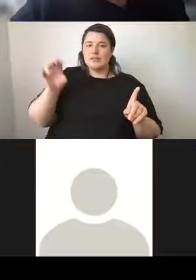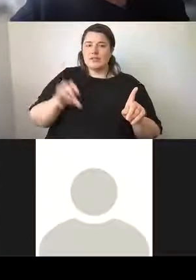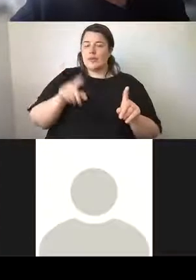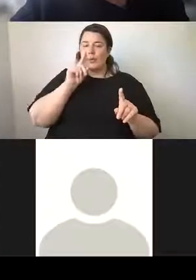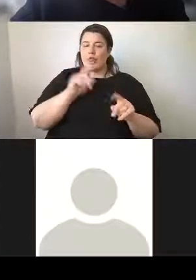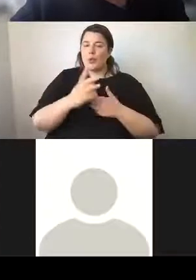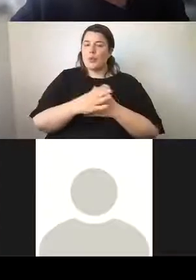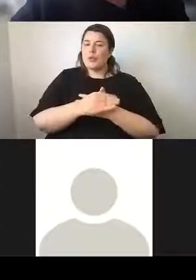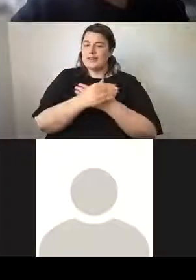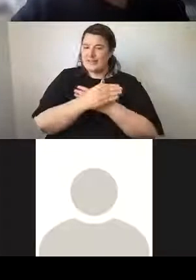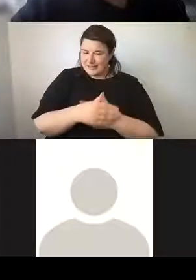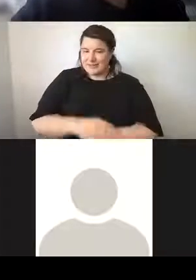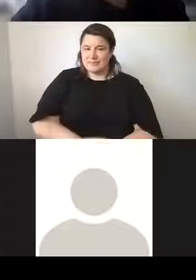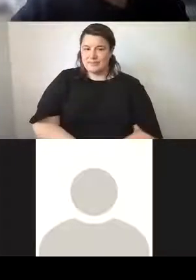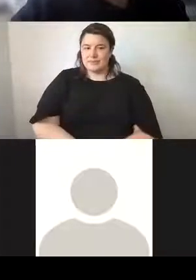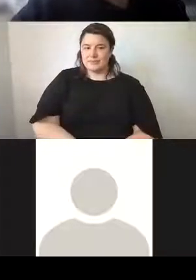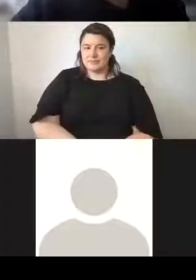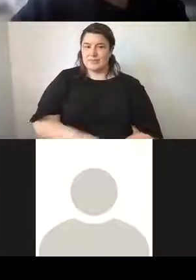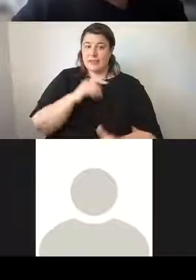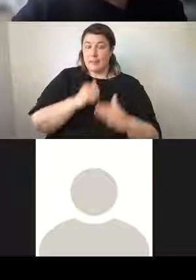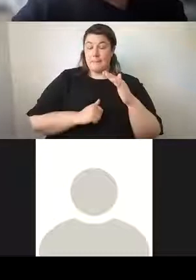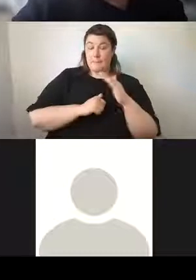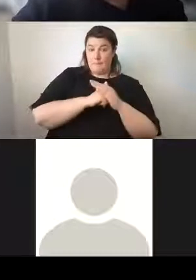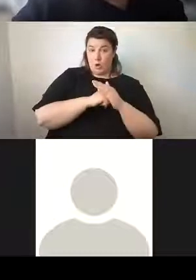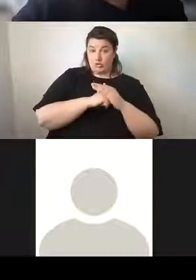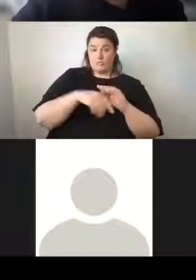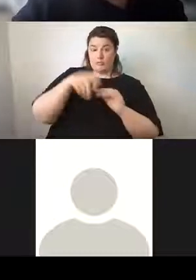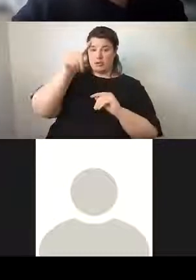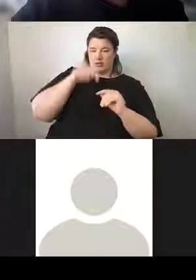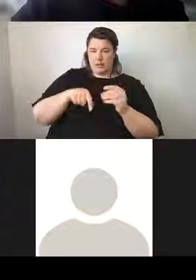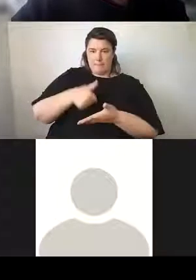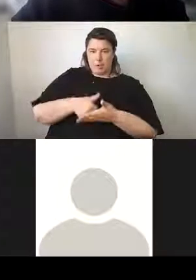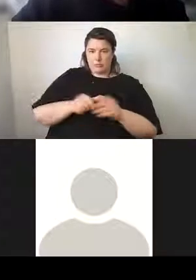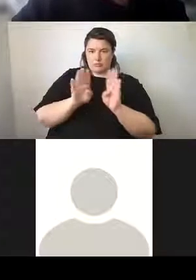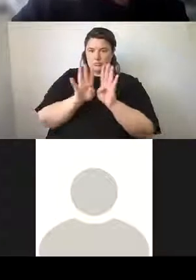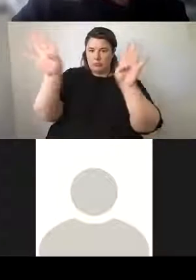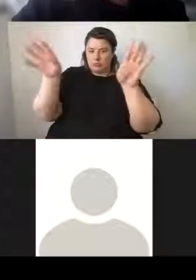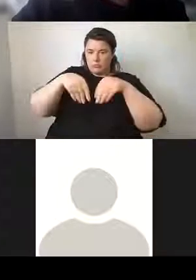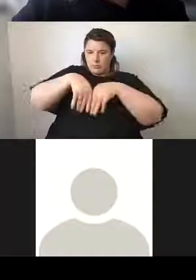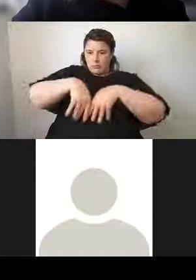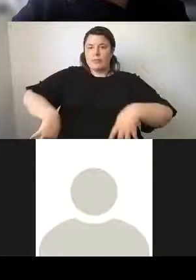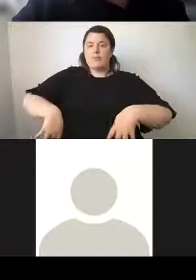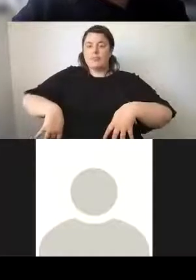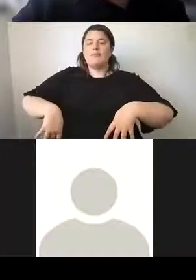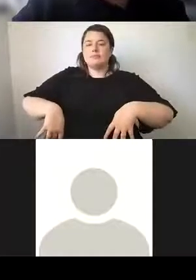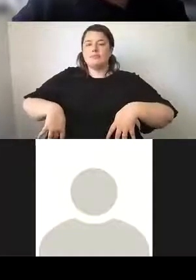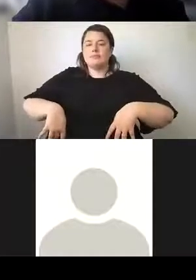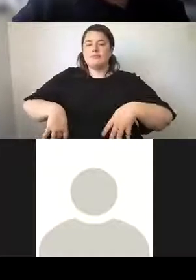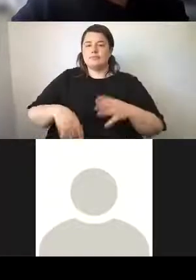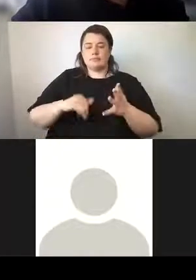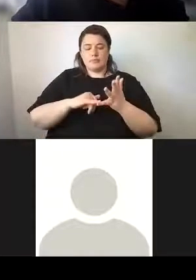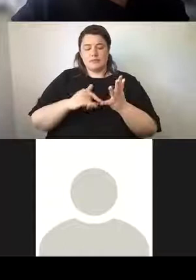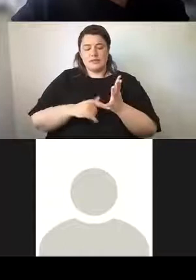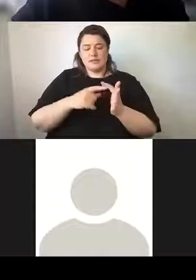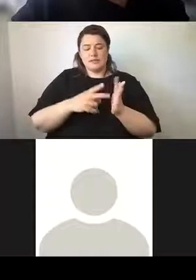see them along the bottom and at the top and the bottom of the side panel windows. That's a plant called Stenocarpus.